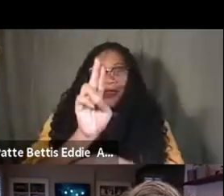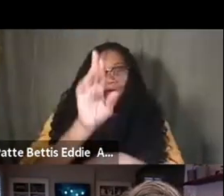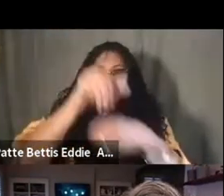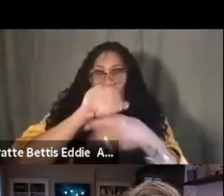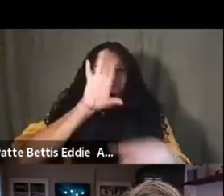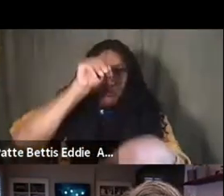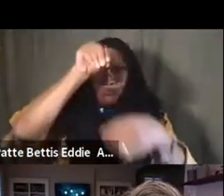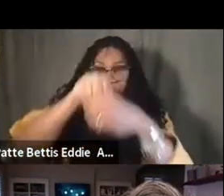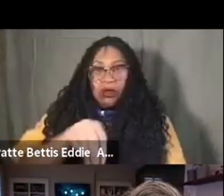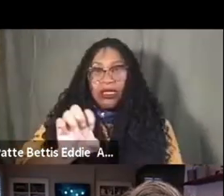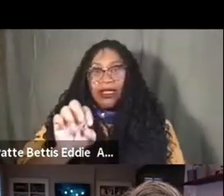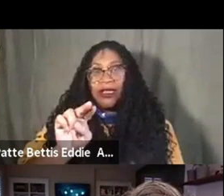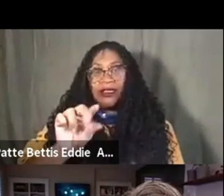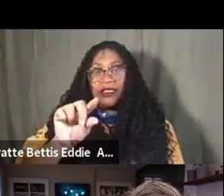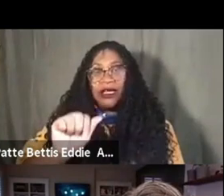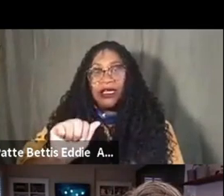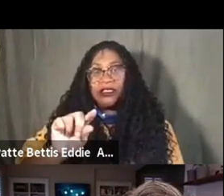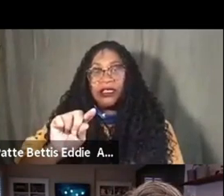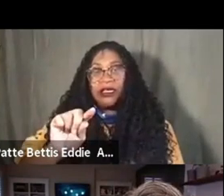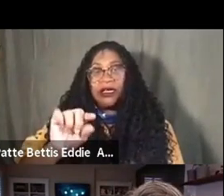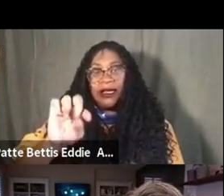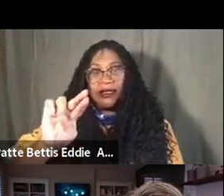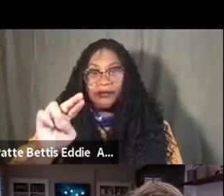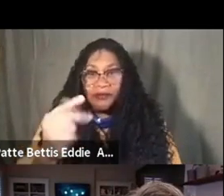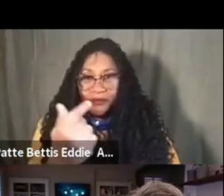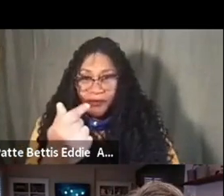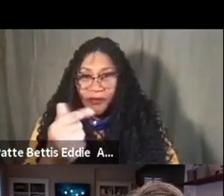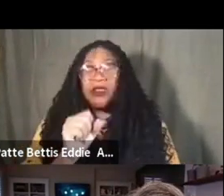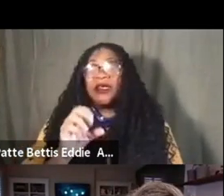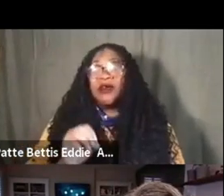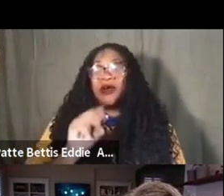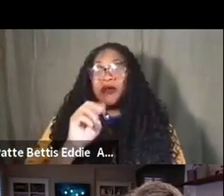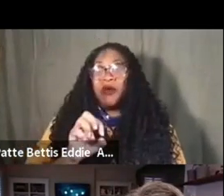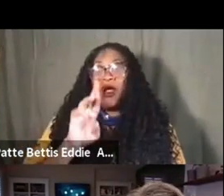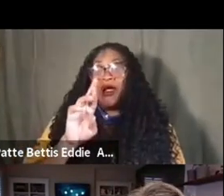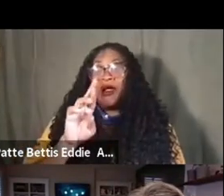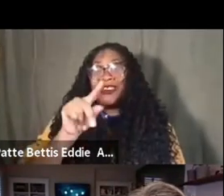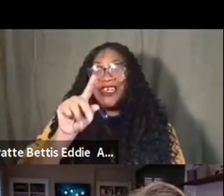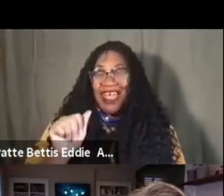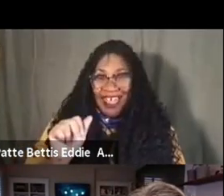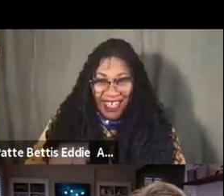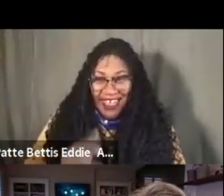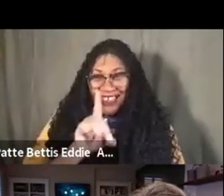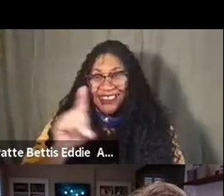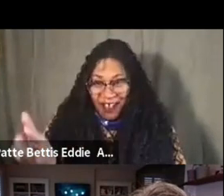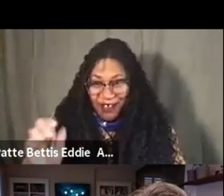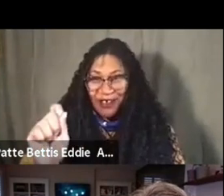um, uh, in. Um, and so, uh, Dr. Morgan, I ask you the same question, please.